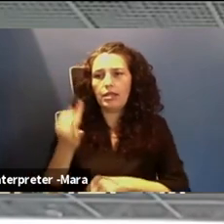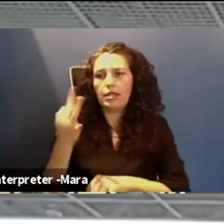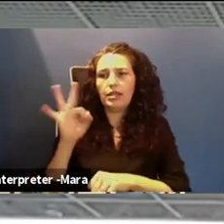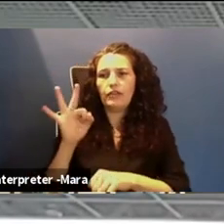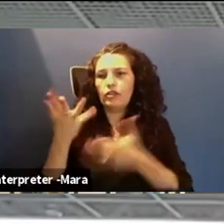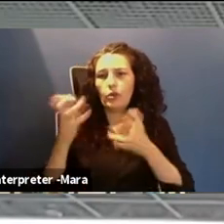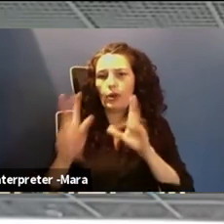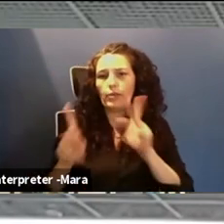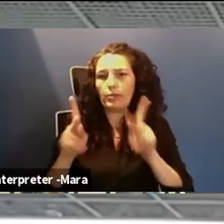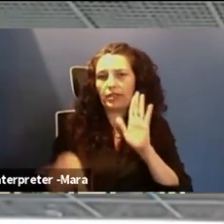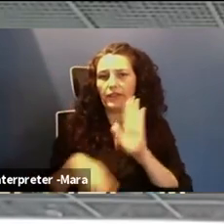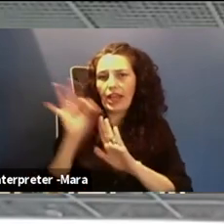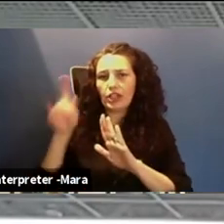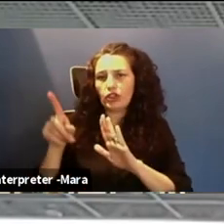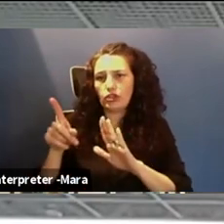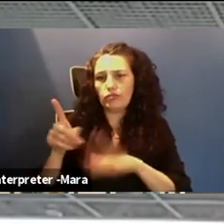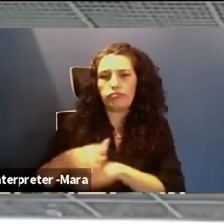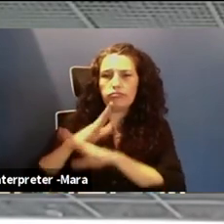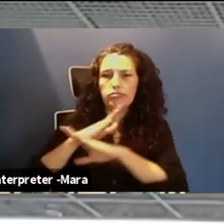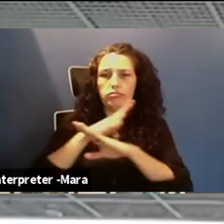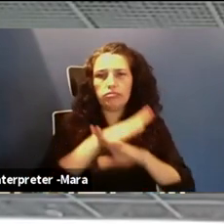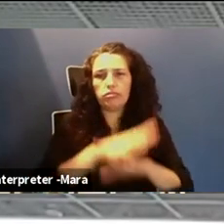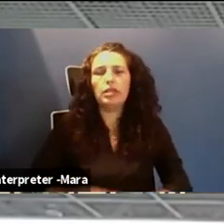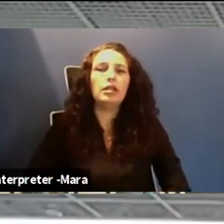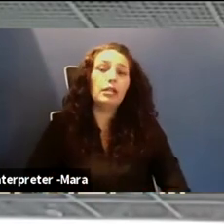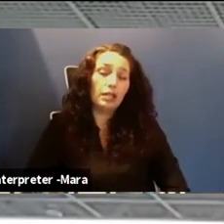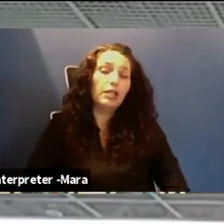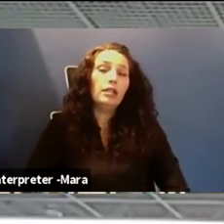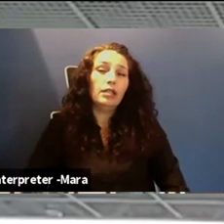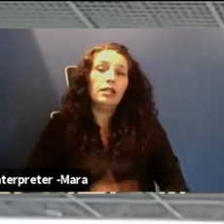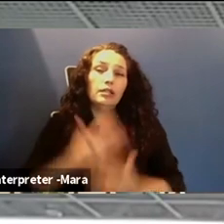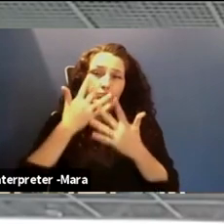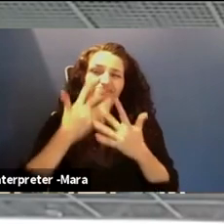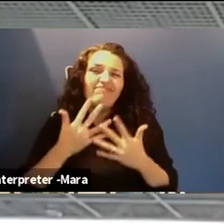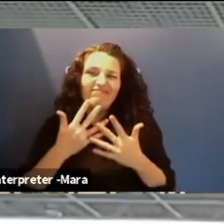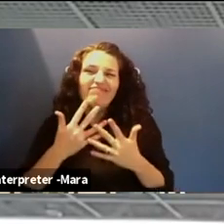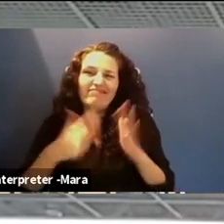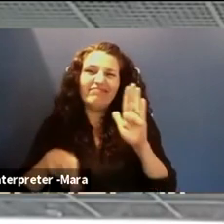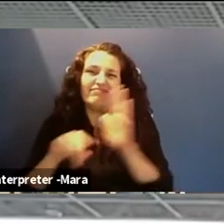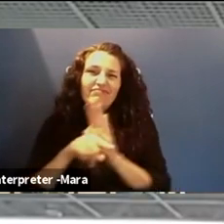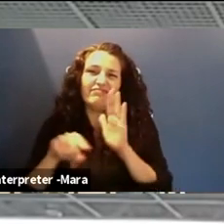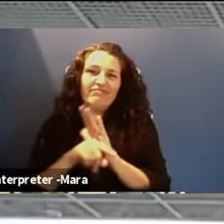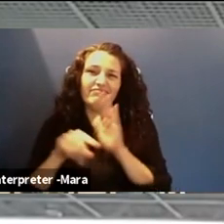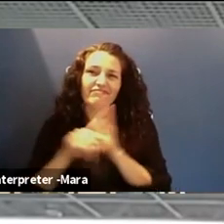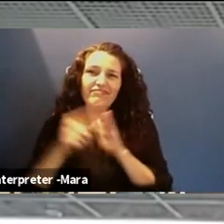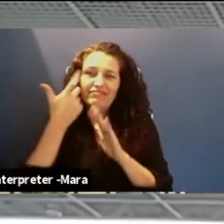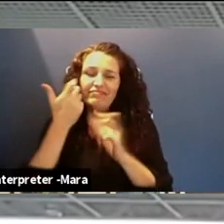but, um, that unfortunately has been a, uh, bad side effect of more people being online.